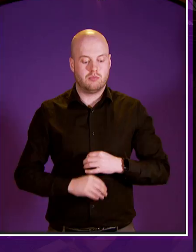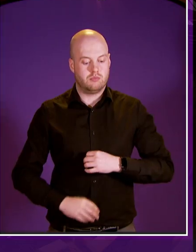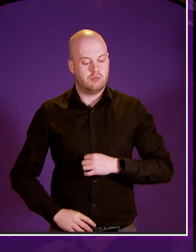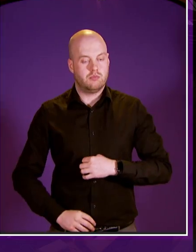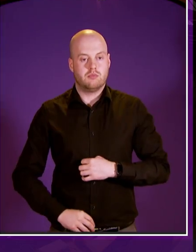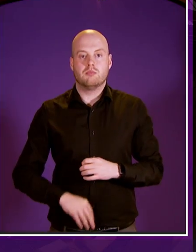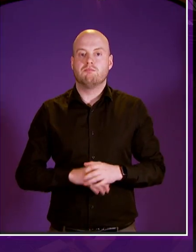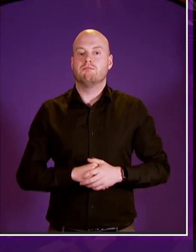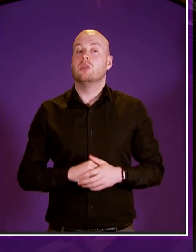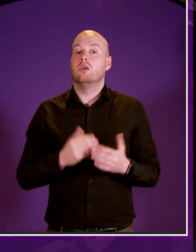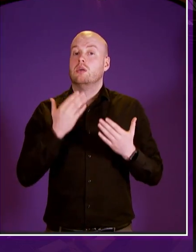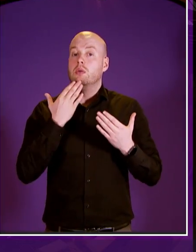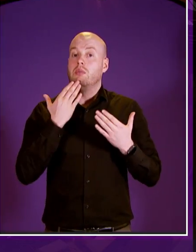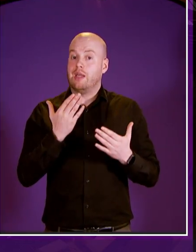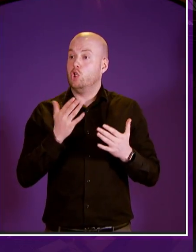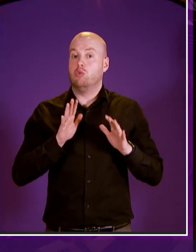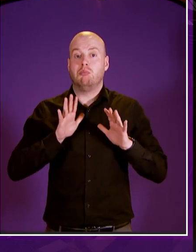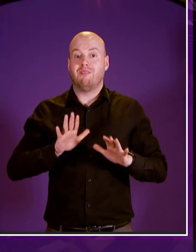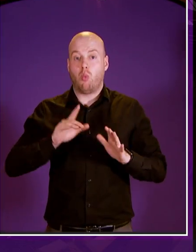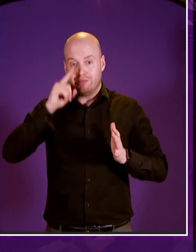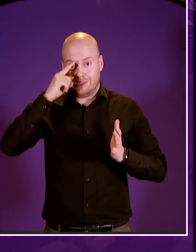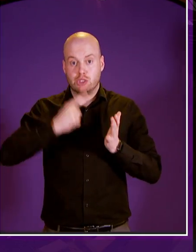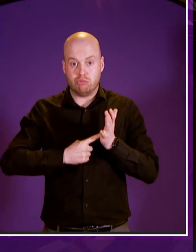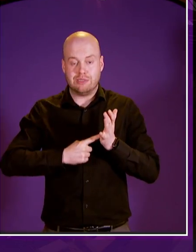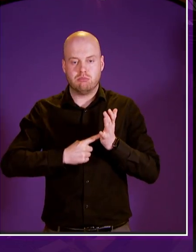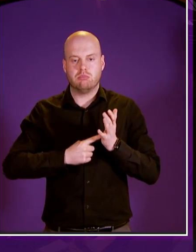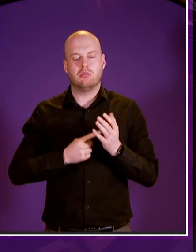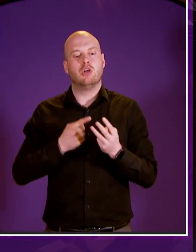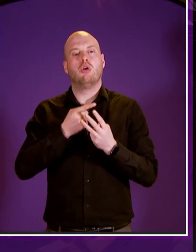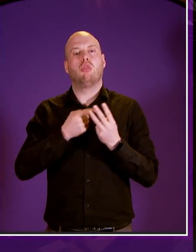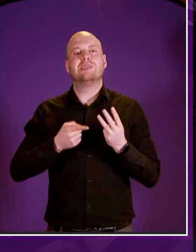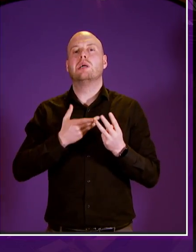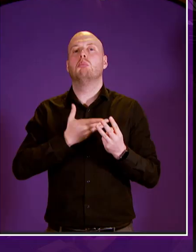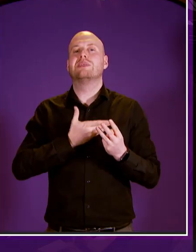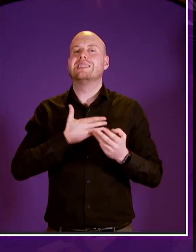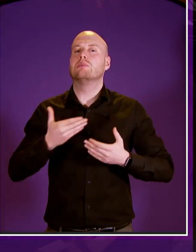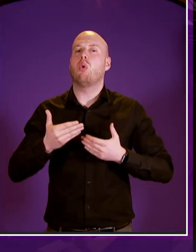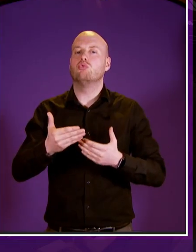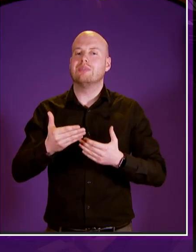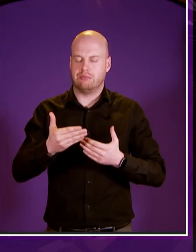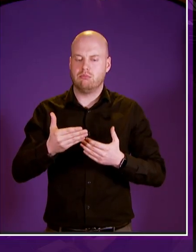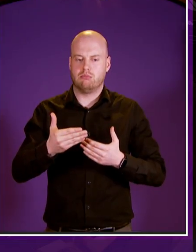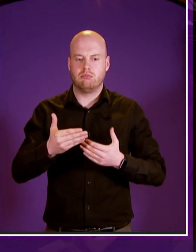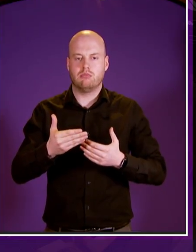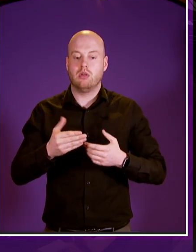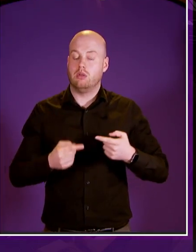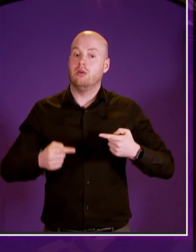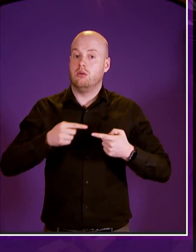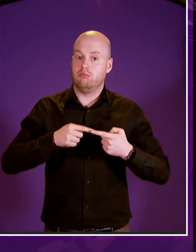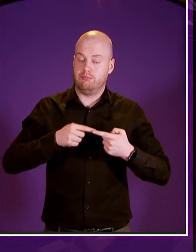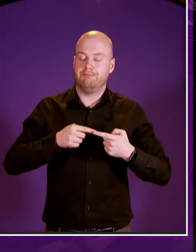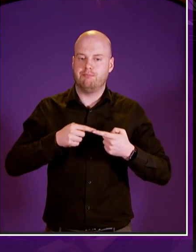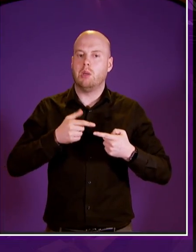thank you and before we come to decision time we have consideration of three business motions motion double one eight three four setting order business program